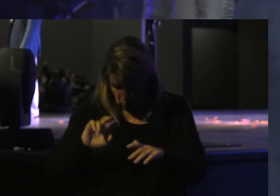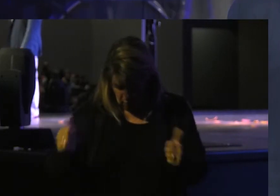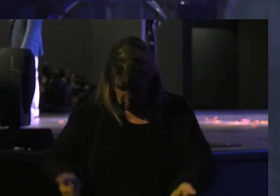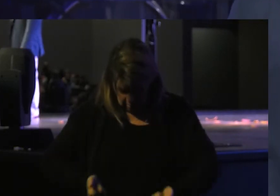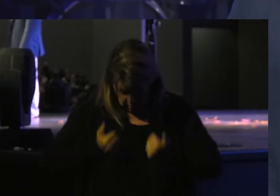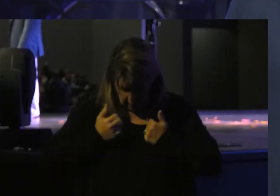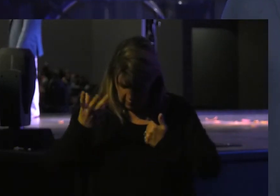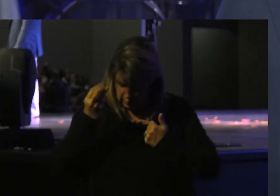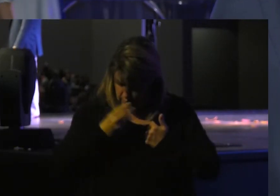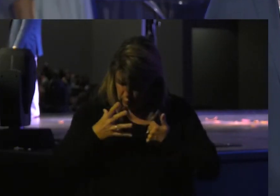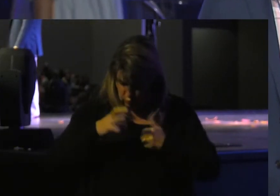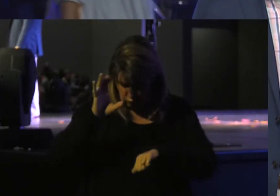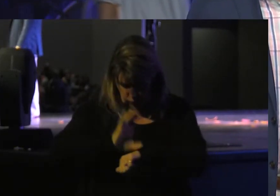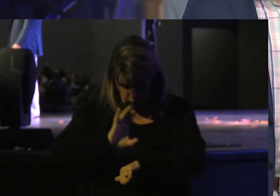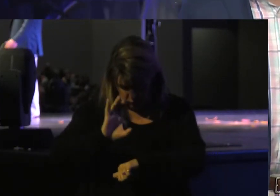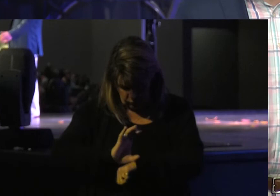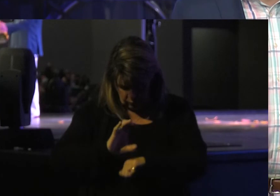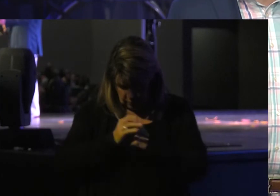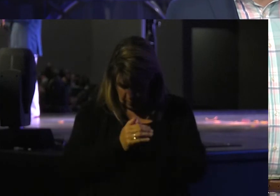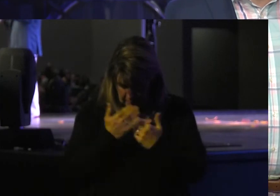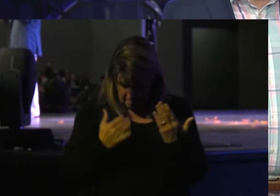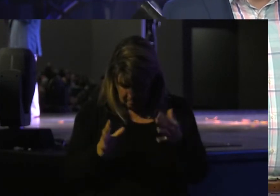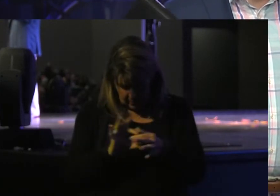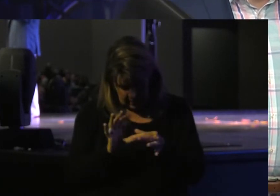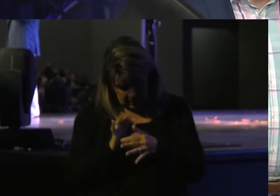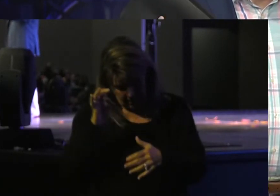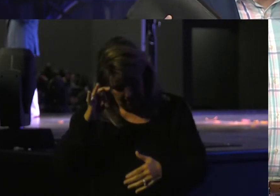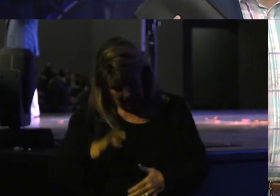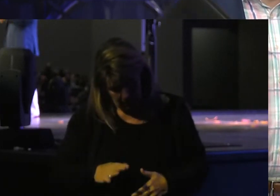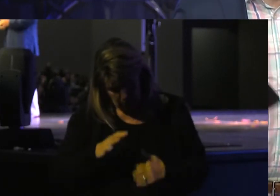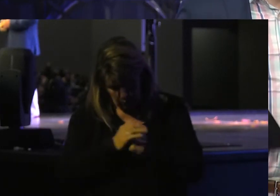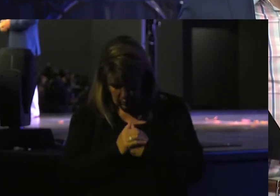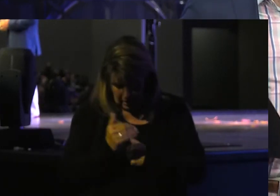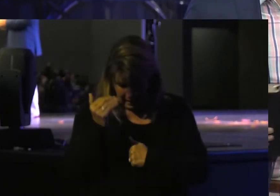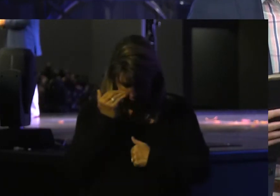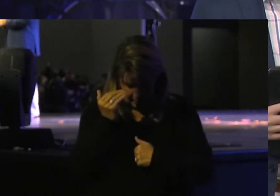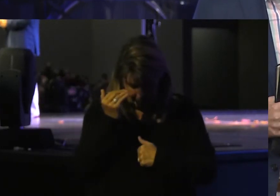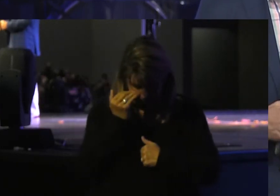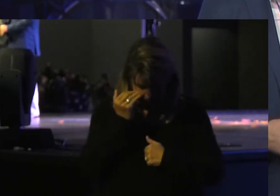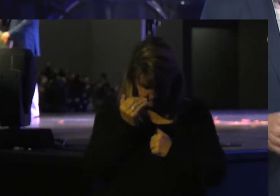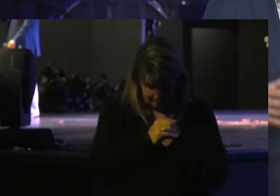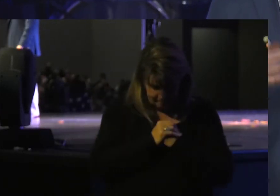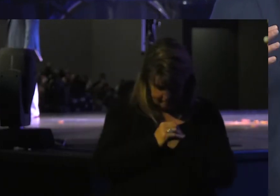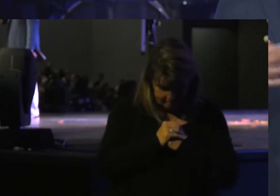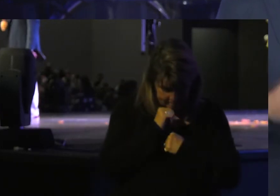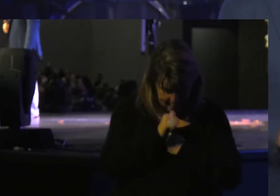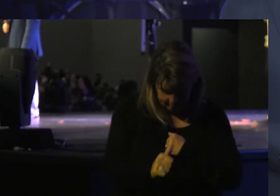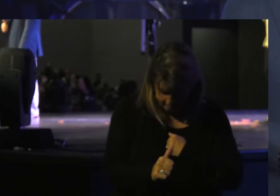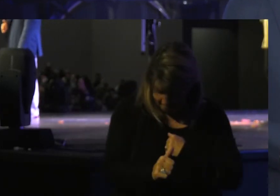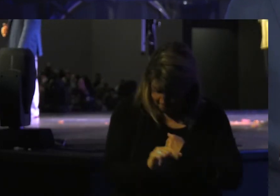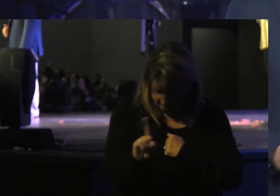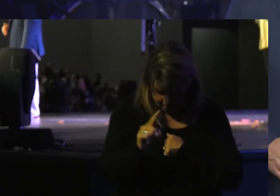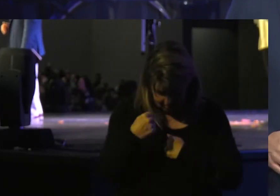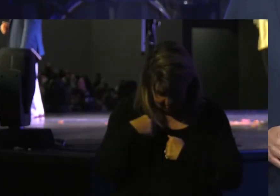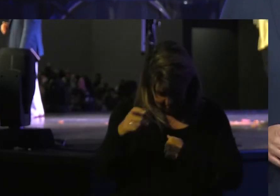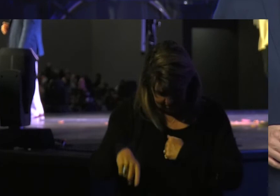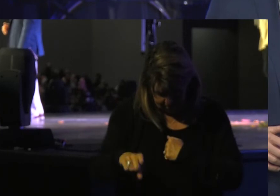Beautiful Worship Center May Say Pastor I Know That I'm Not Where I Need To Be